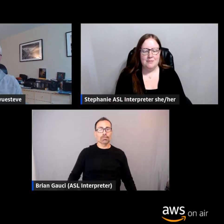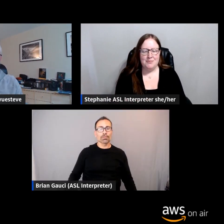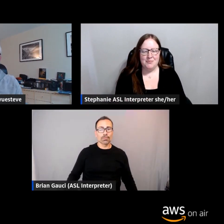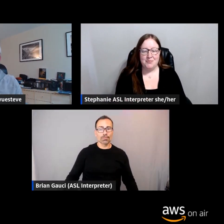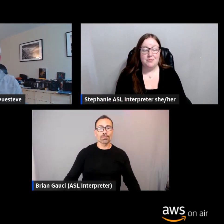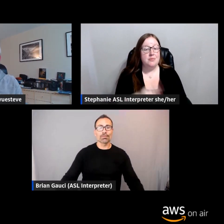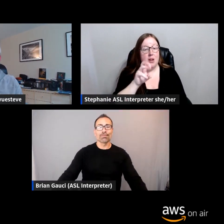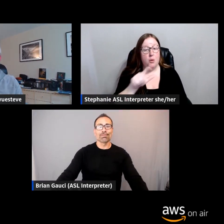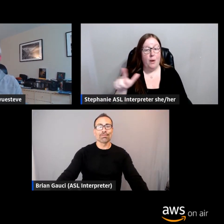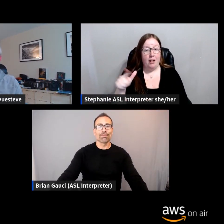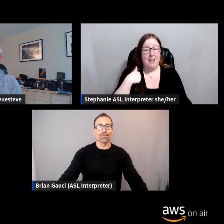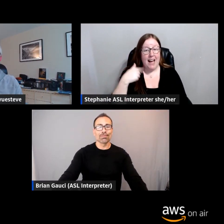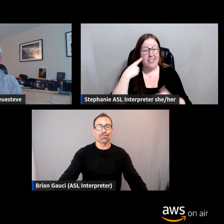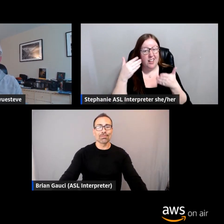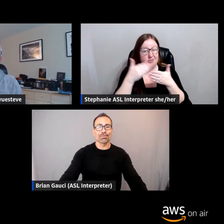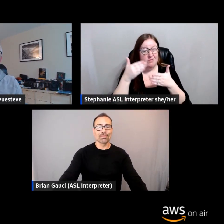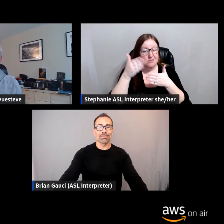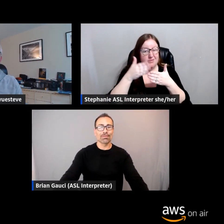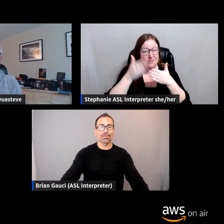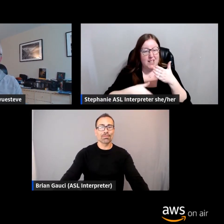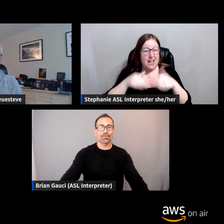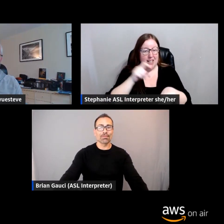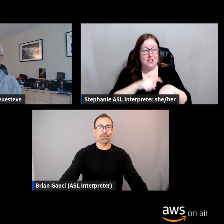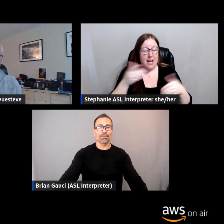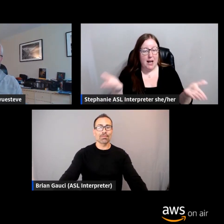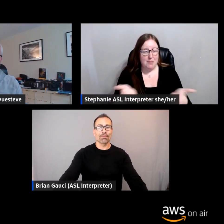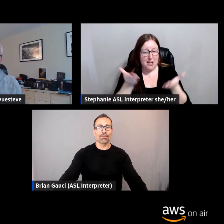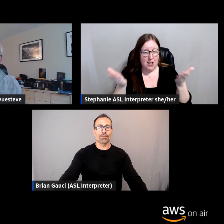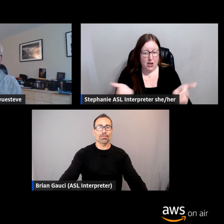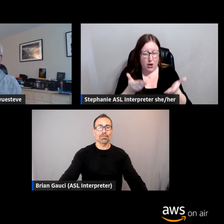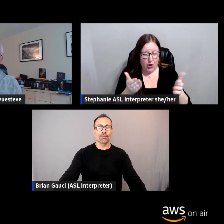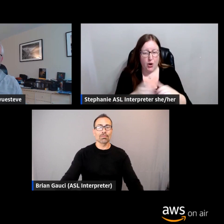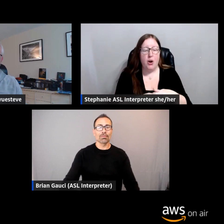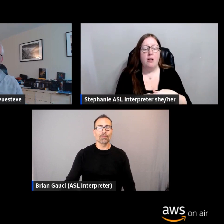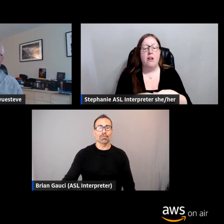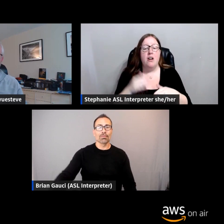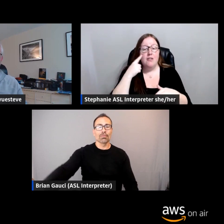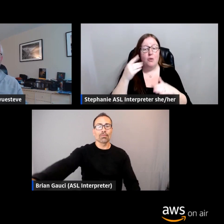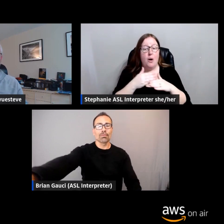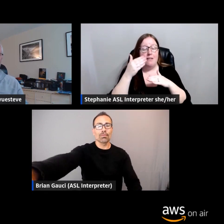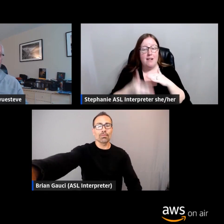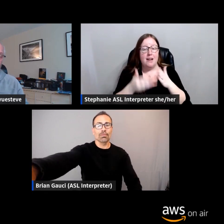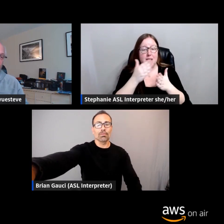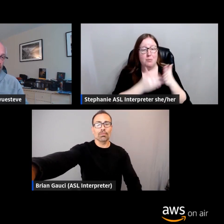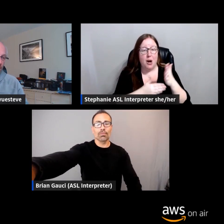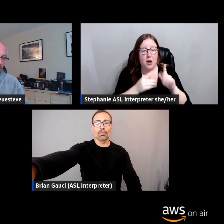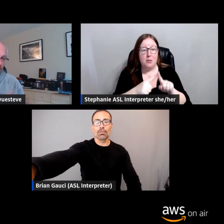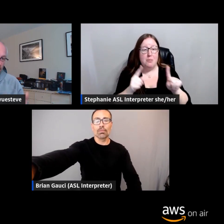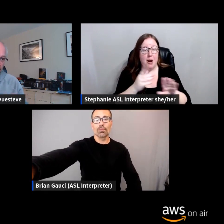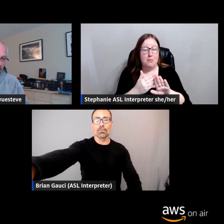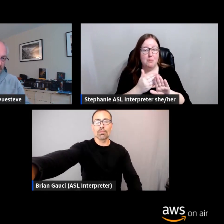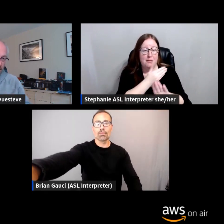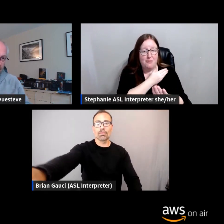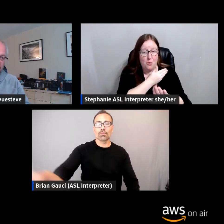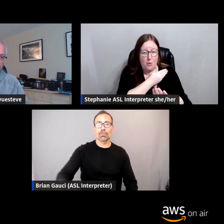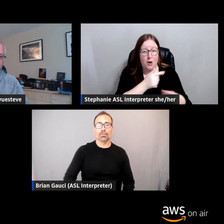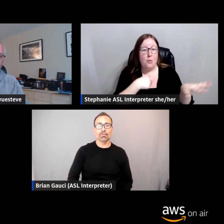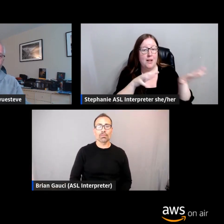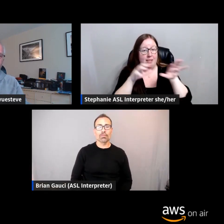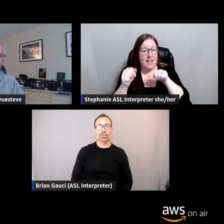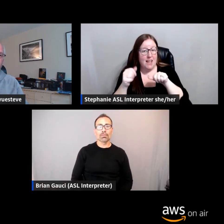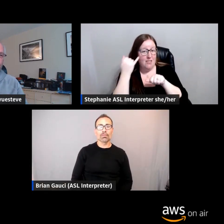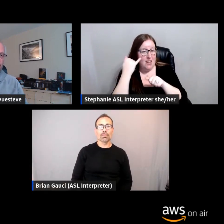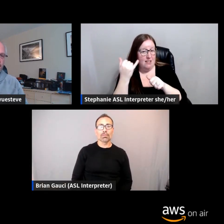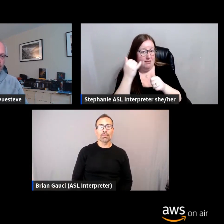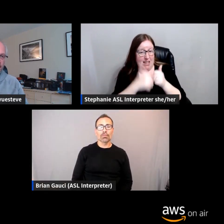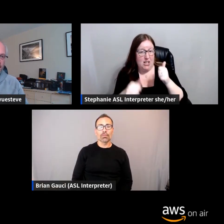Well, Suzanne, I think we're getting close to the end of our time here. We'll move on to our next segment. Before we leave you, is there anything